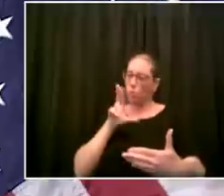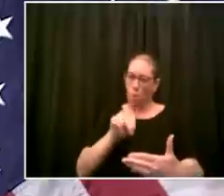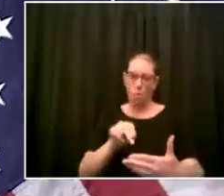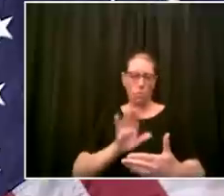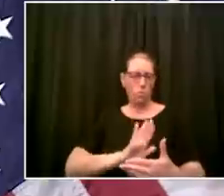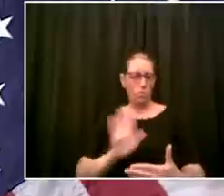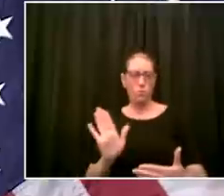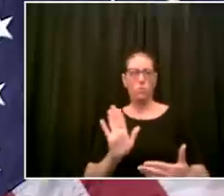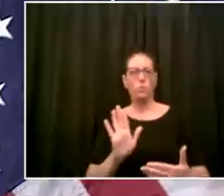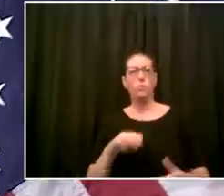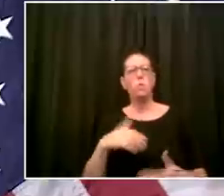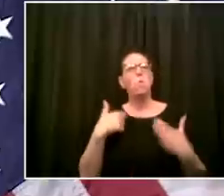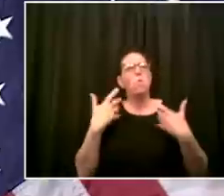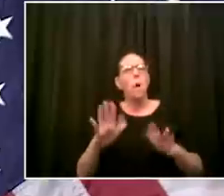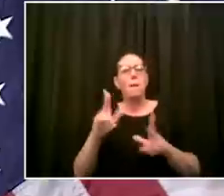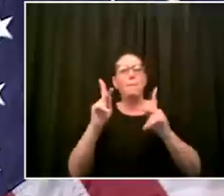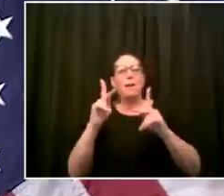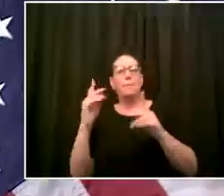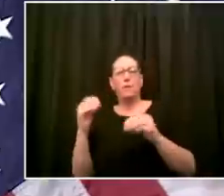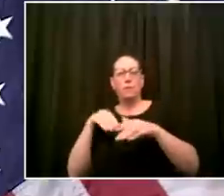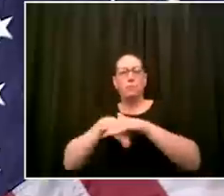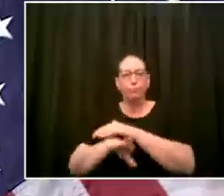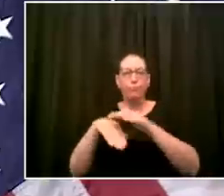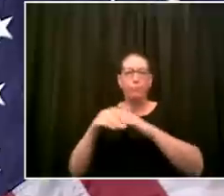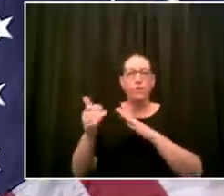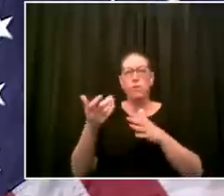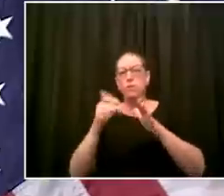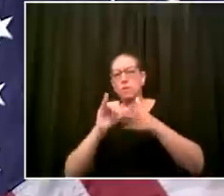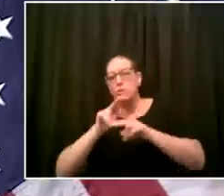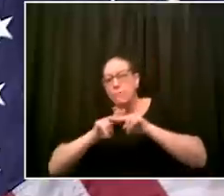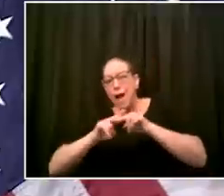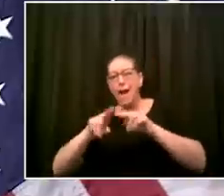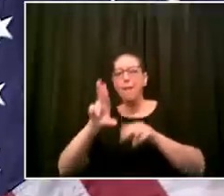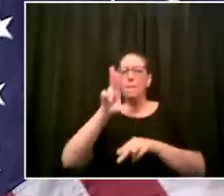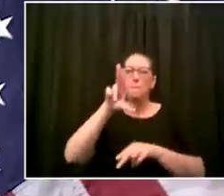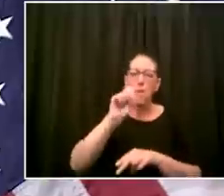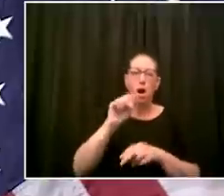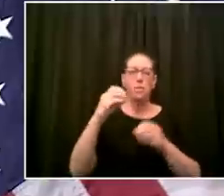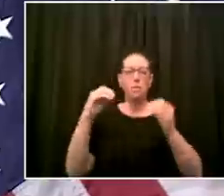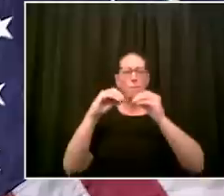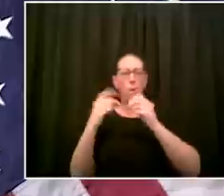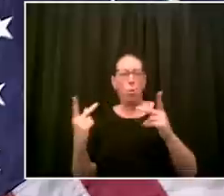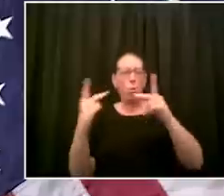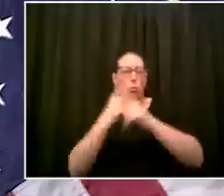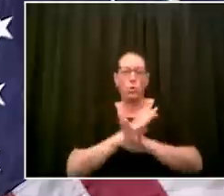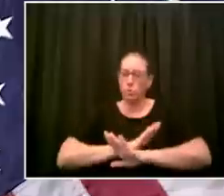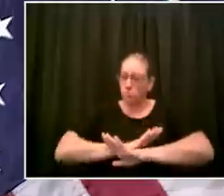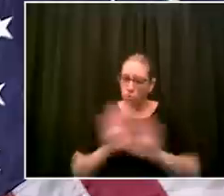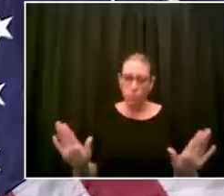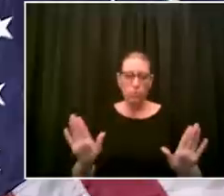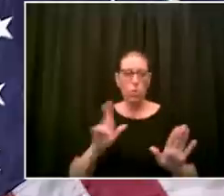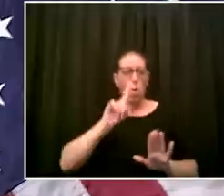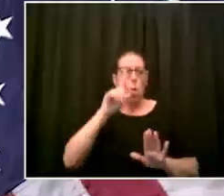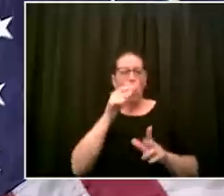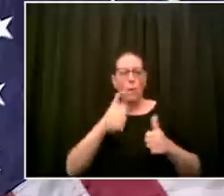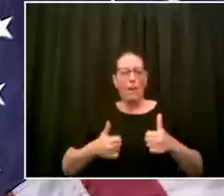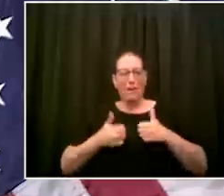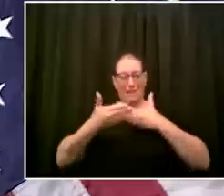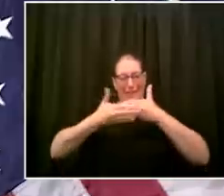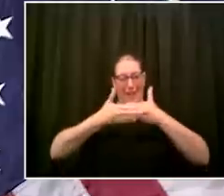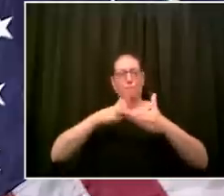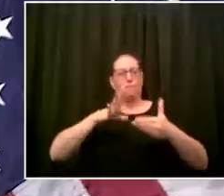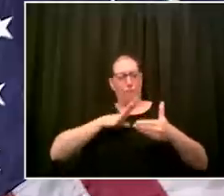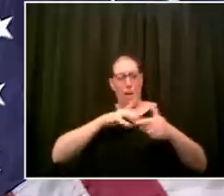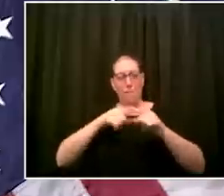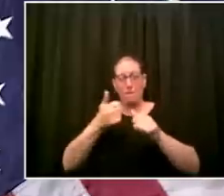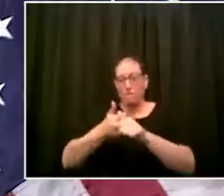buses which is normally allow so many people get to the beach we're not doing that um let's keep it simple but